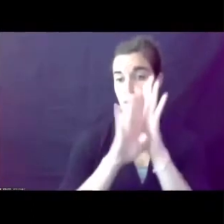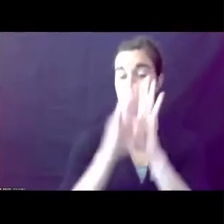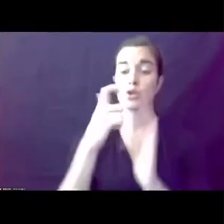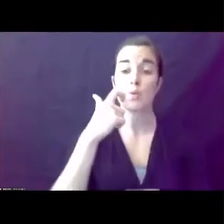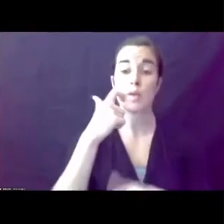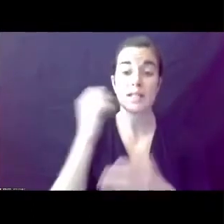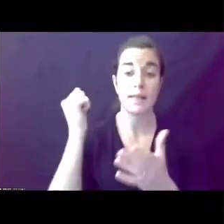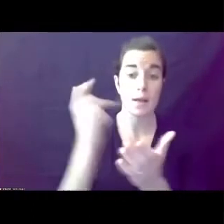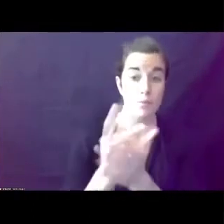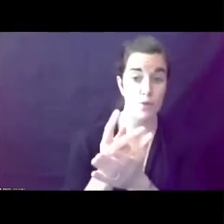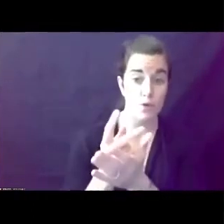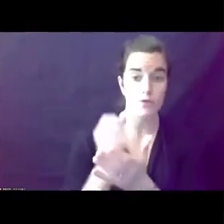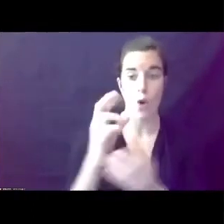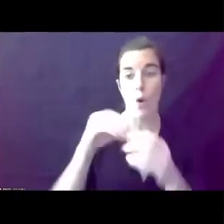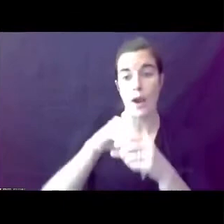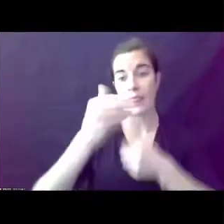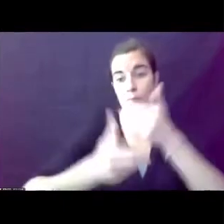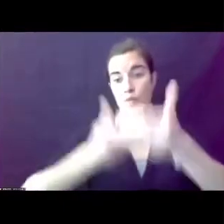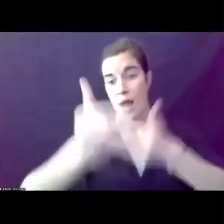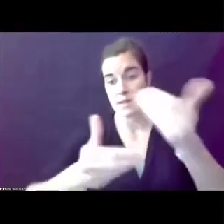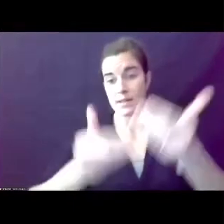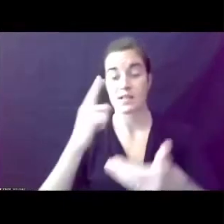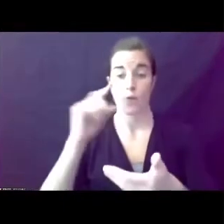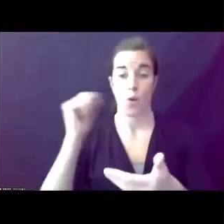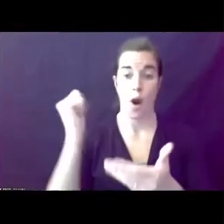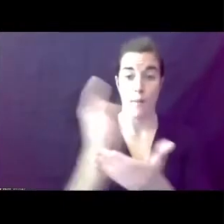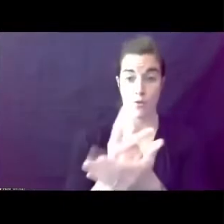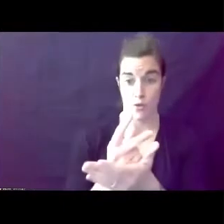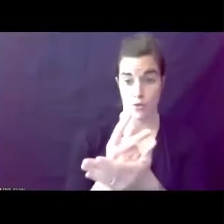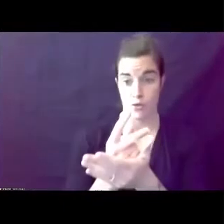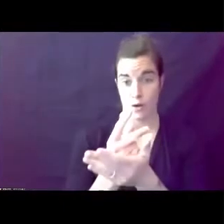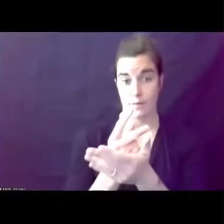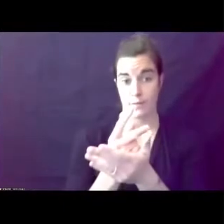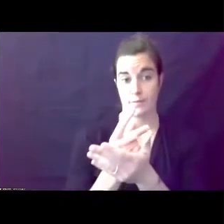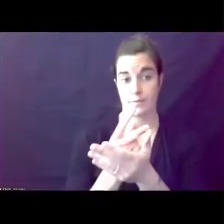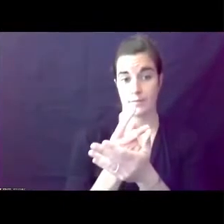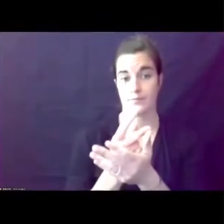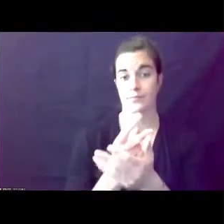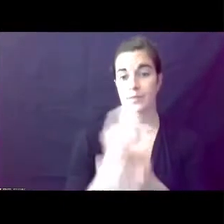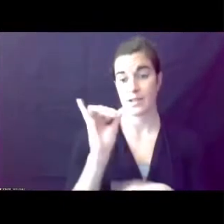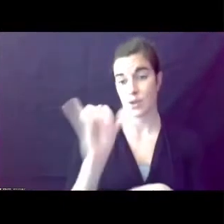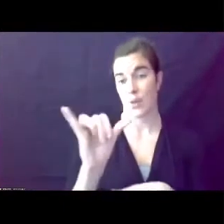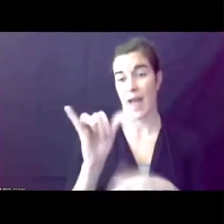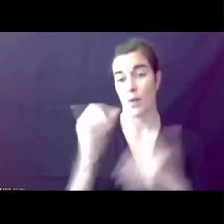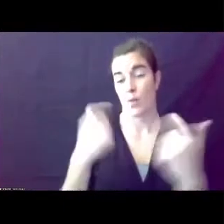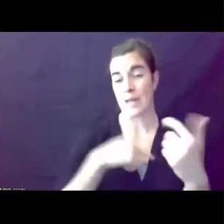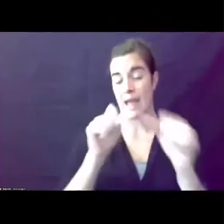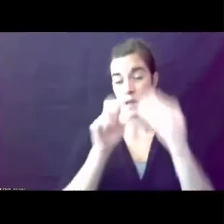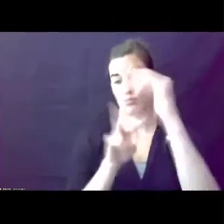approved or in the process of being approved during the code will be handled, so that's predictable.